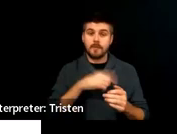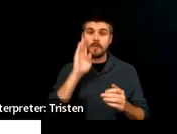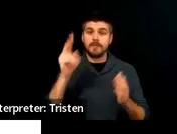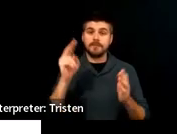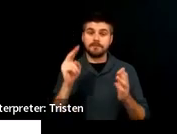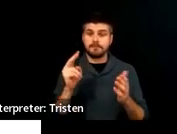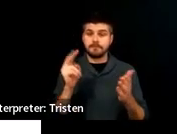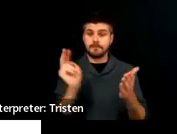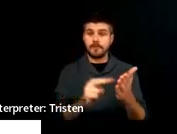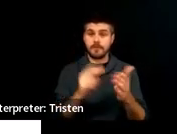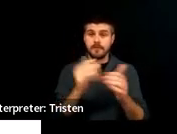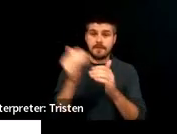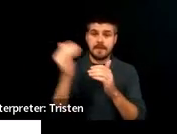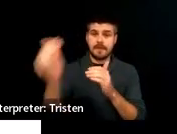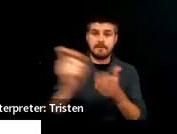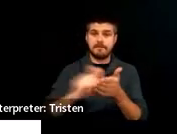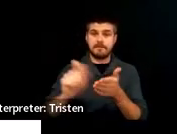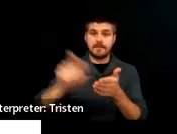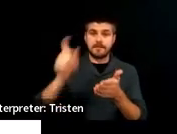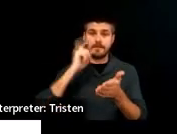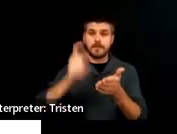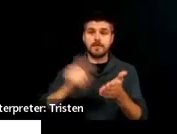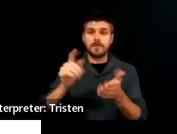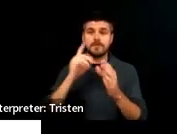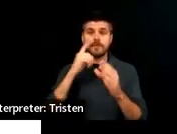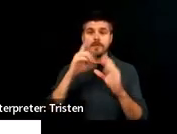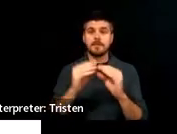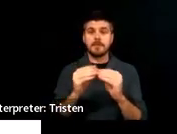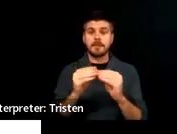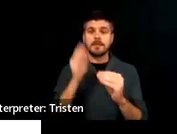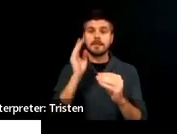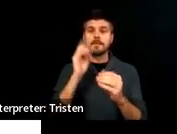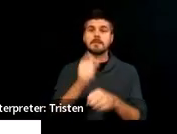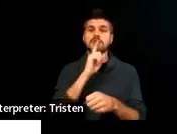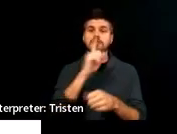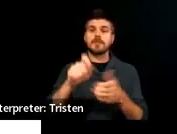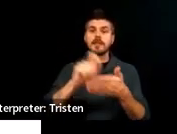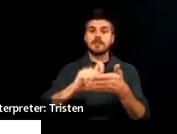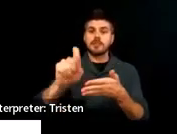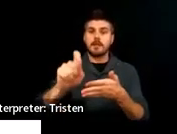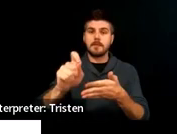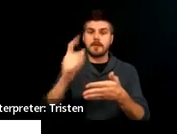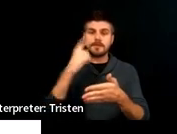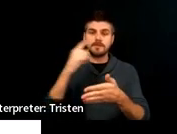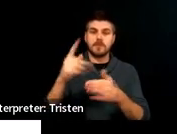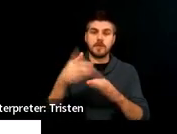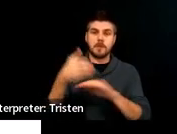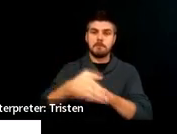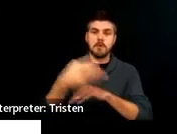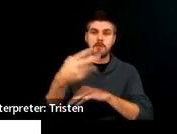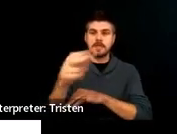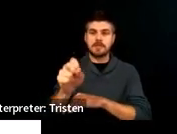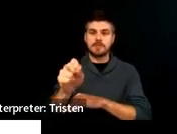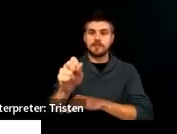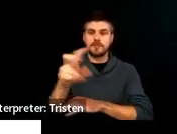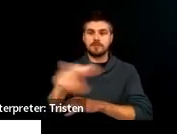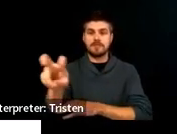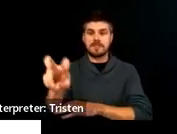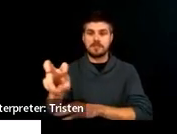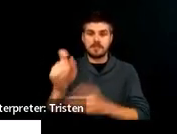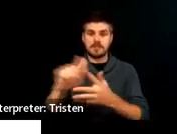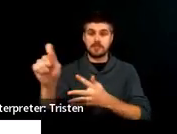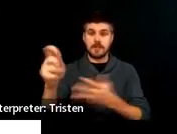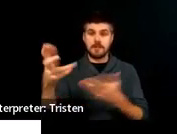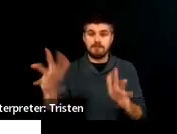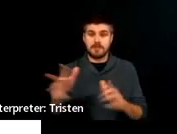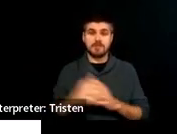of the meeting. We look to make sure that that checkbox about post-secondary transition is checked off on that. Then we look on the advance written